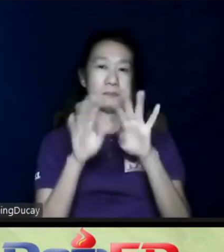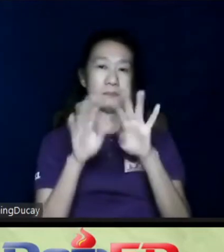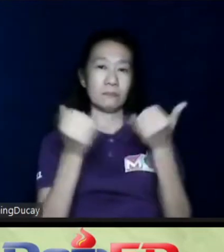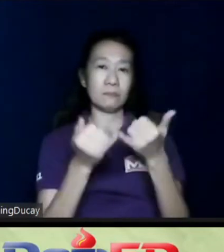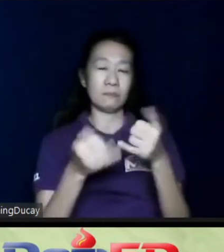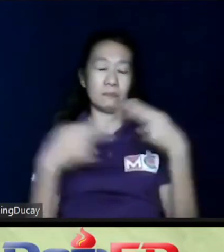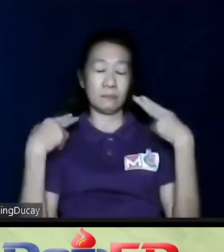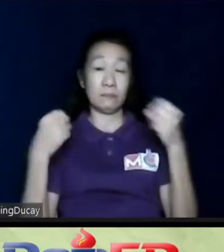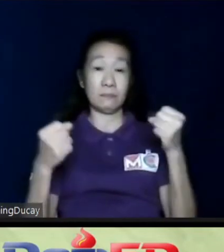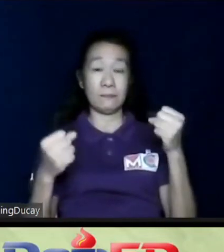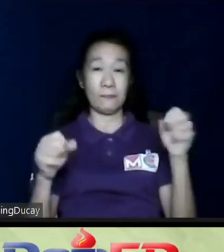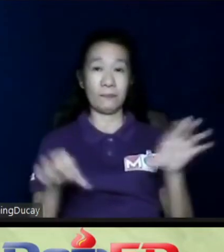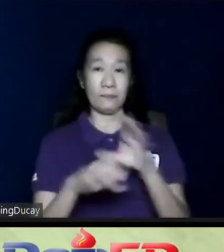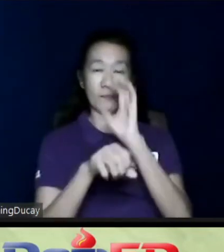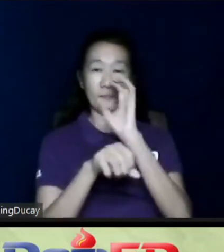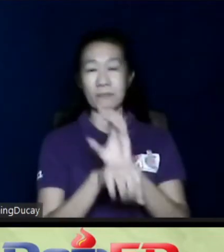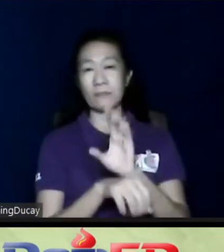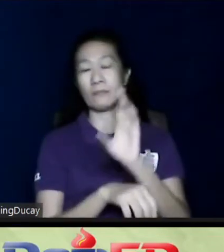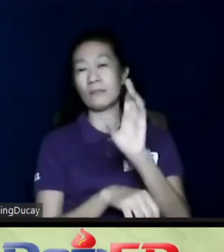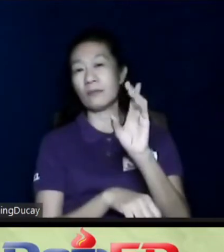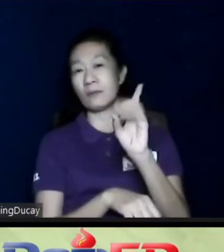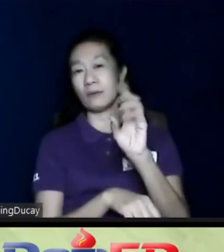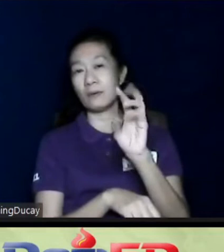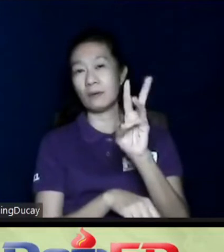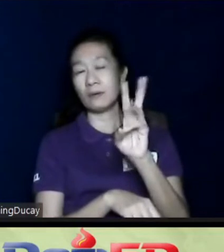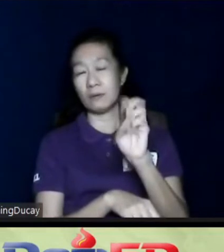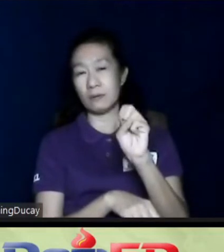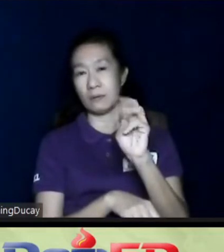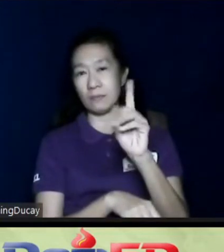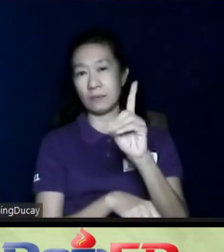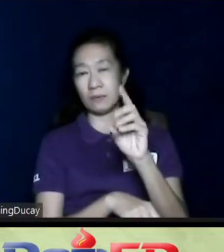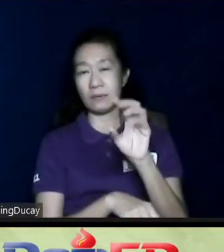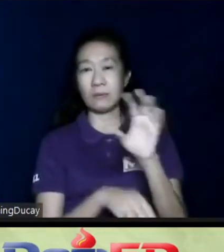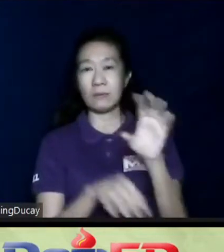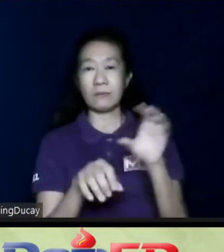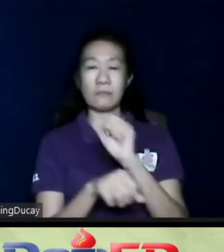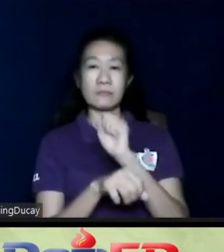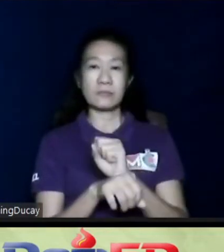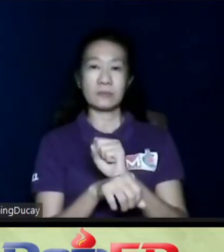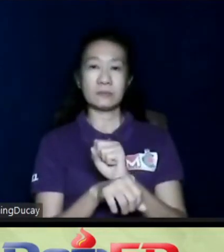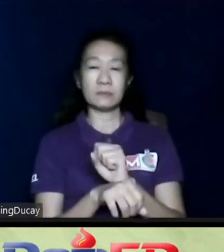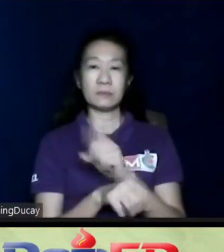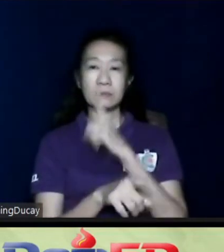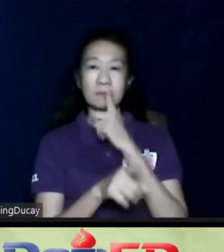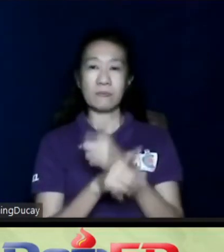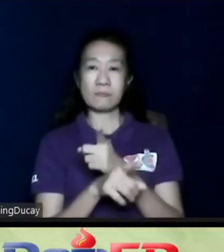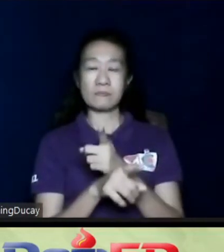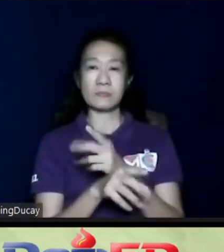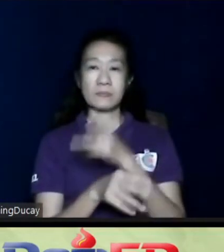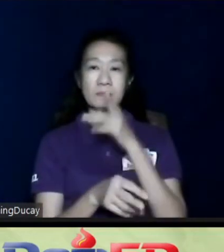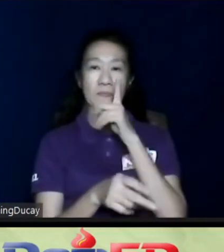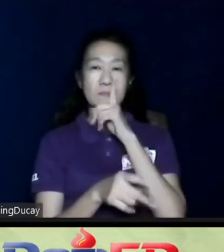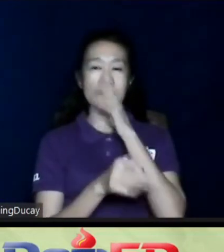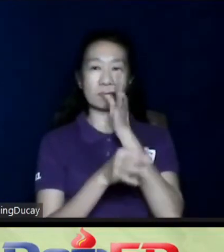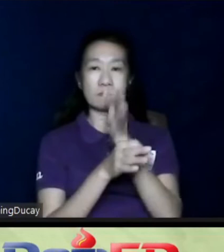DSWD workers? Right. Well, typically, yung mga may formal training po